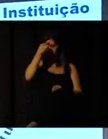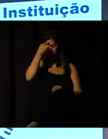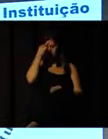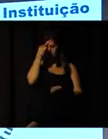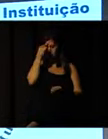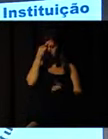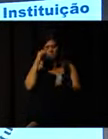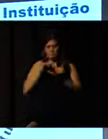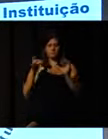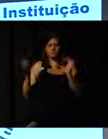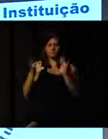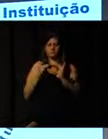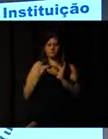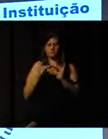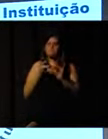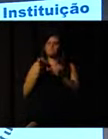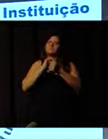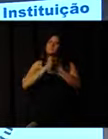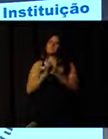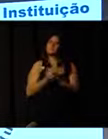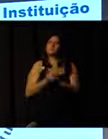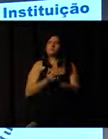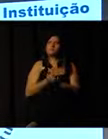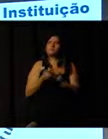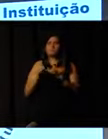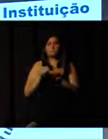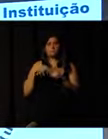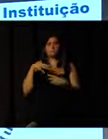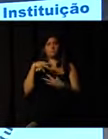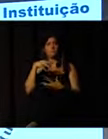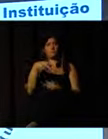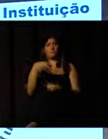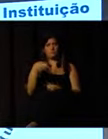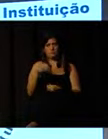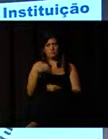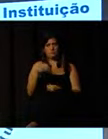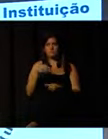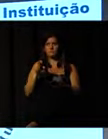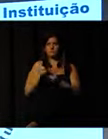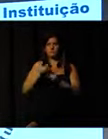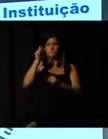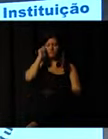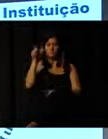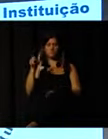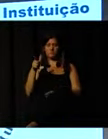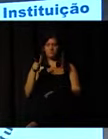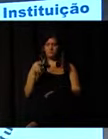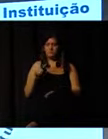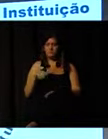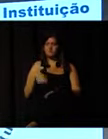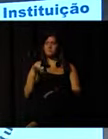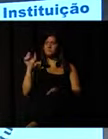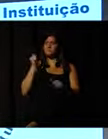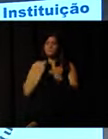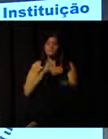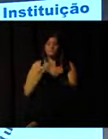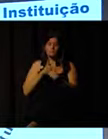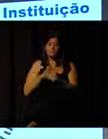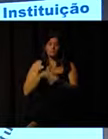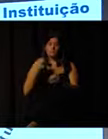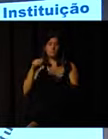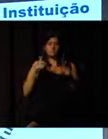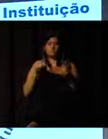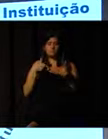body, soul and mind. That we relate spirituality with sports and culture. So this